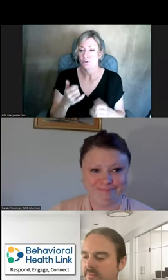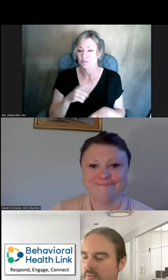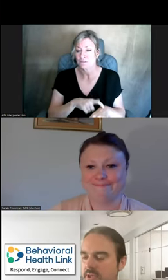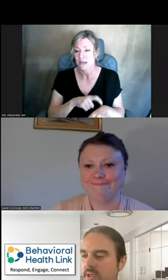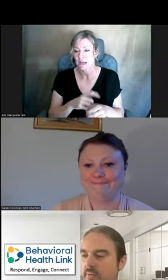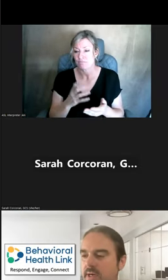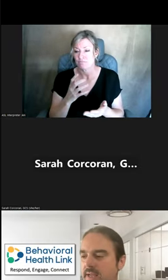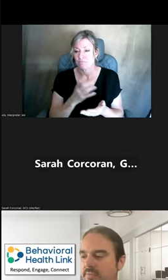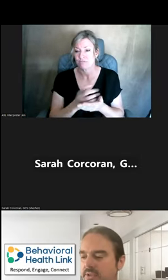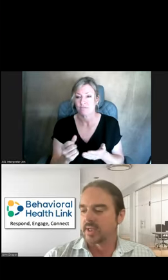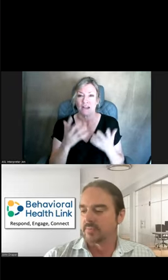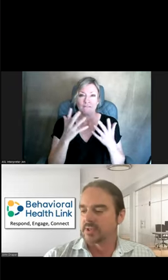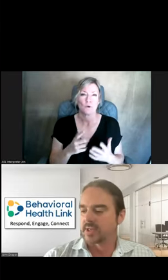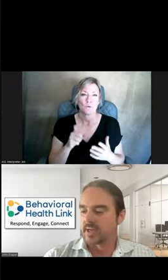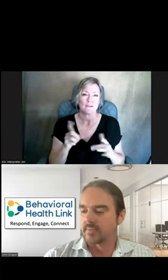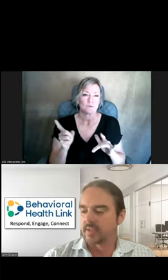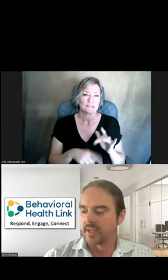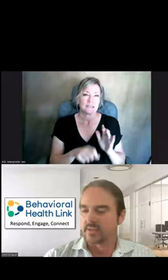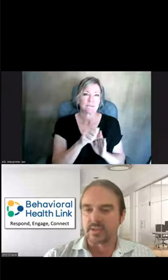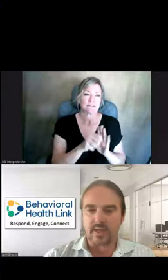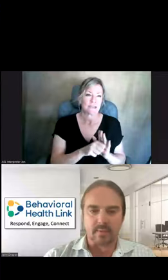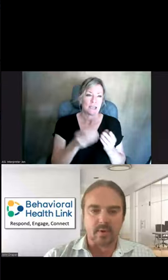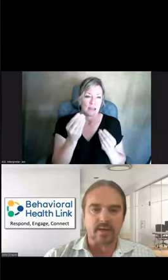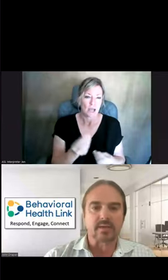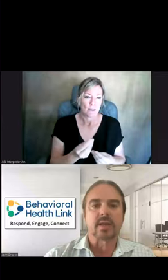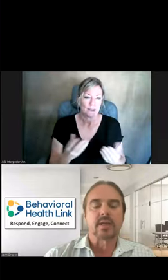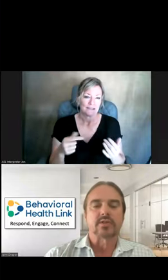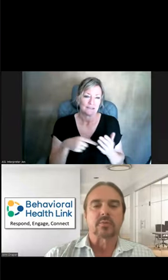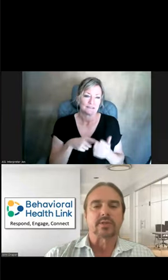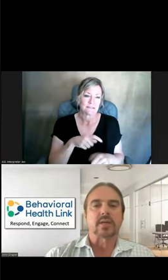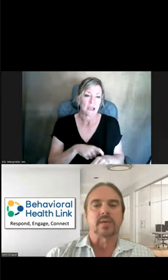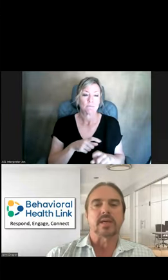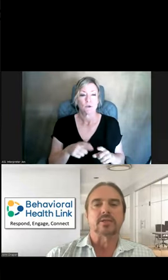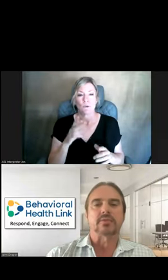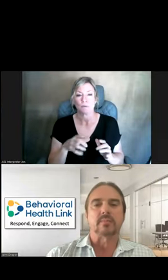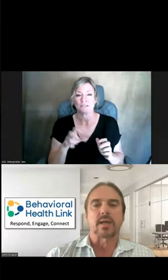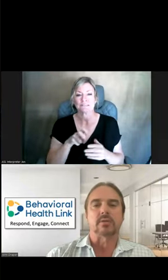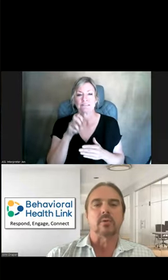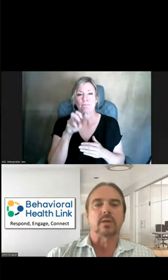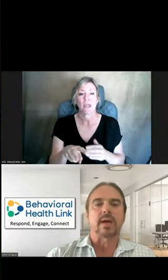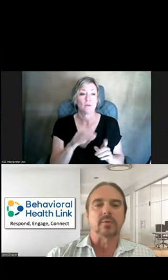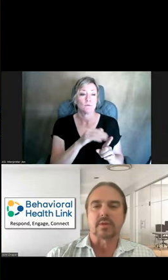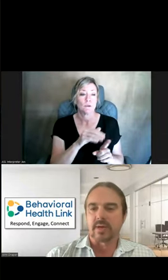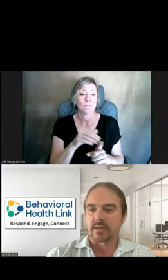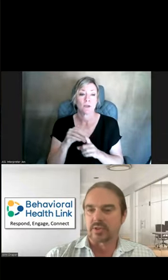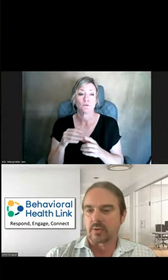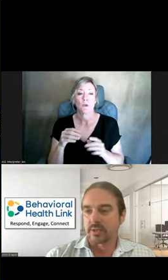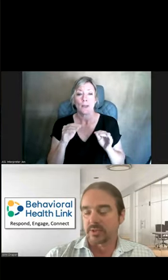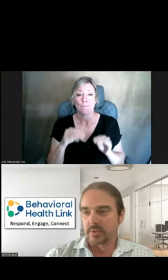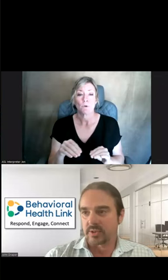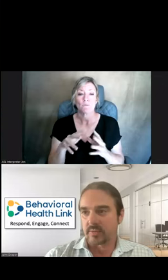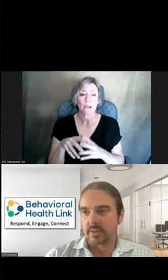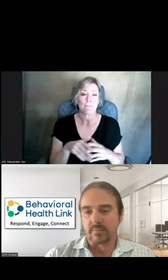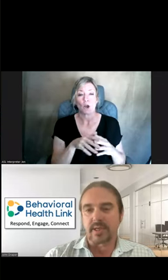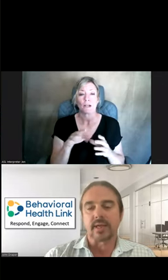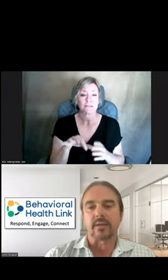on time. Unfortunately, we're going to have to skip the state updates. This time around. So we're going to skip ahead just to remind you all about Moving America's Soul